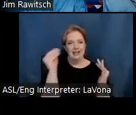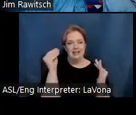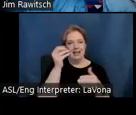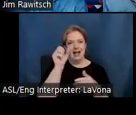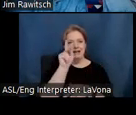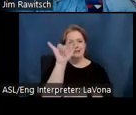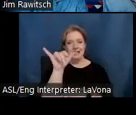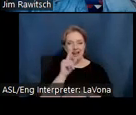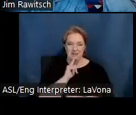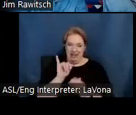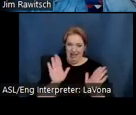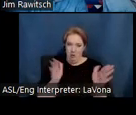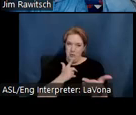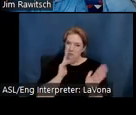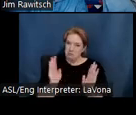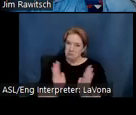much larger than it is.